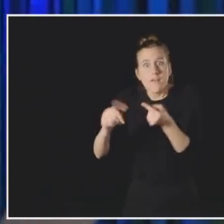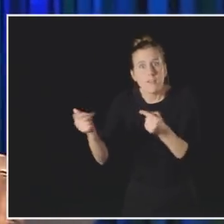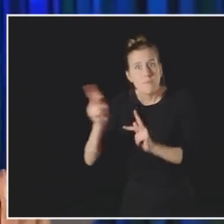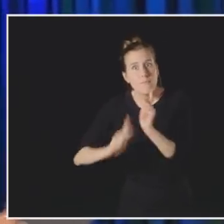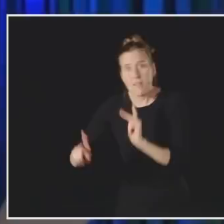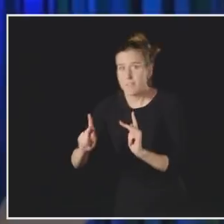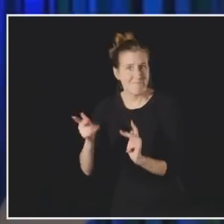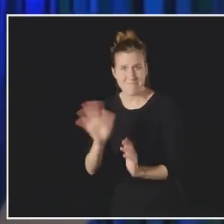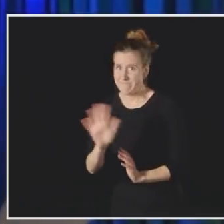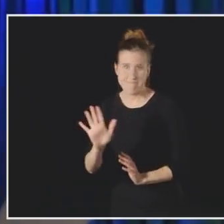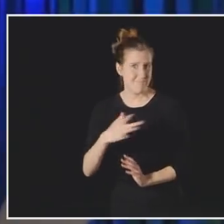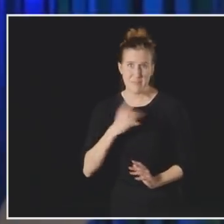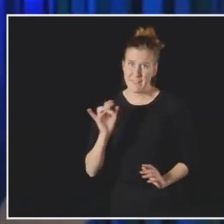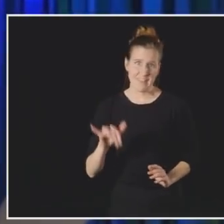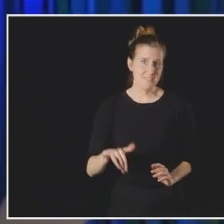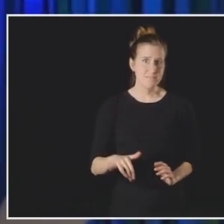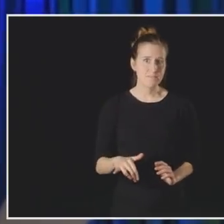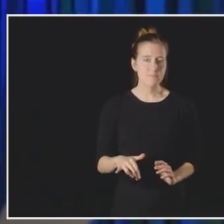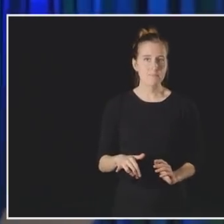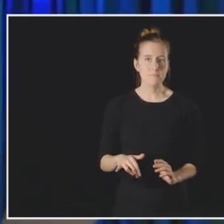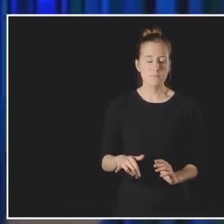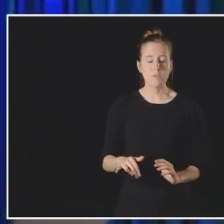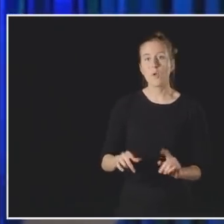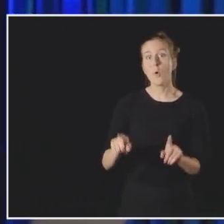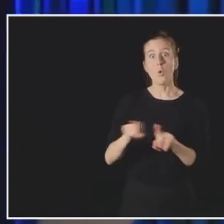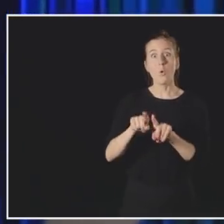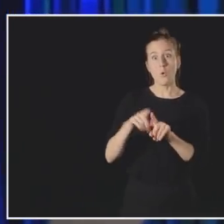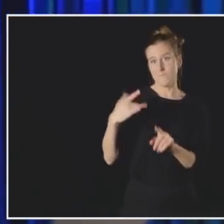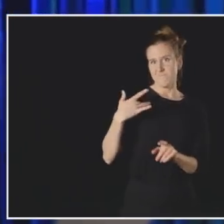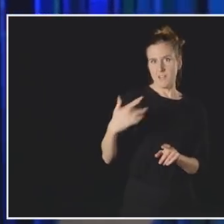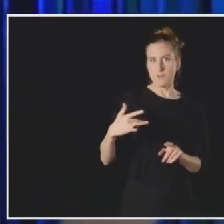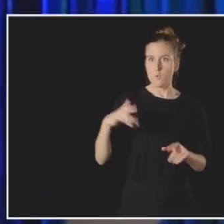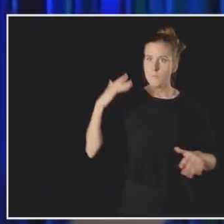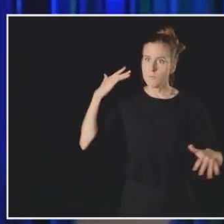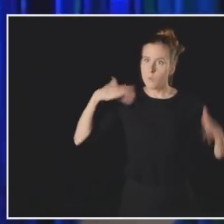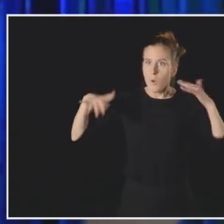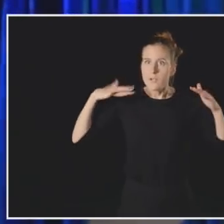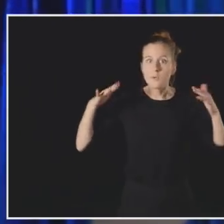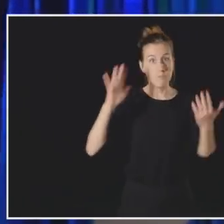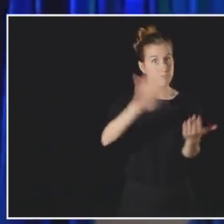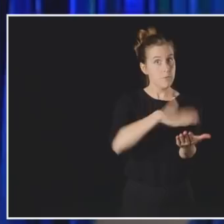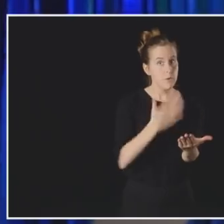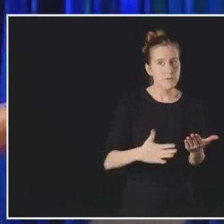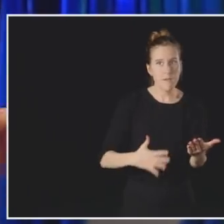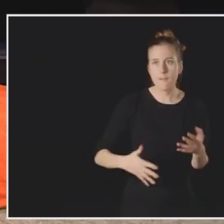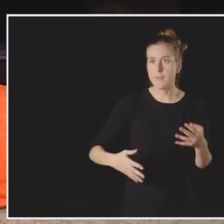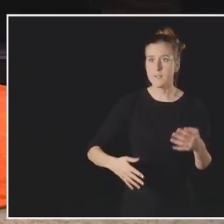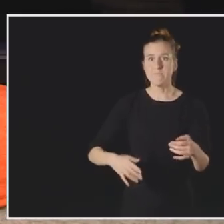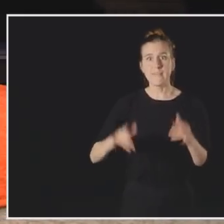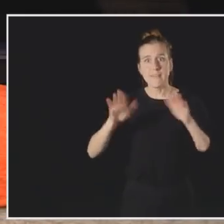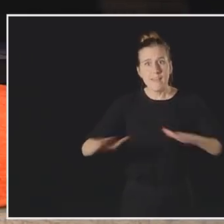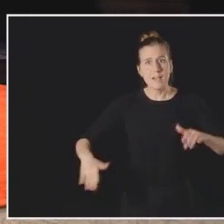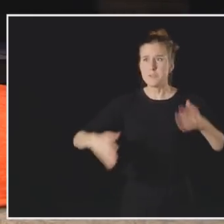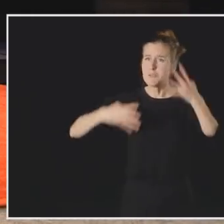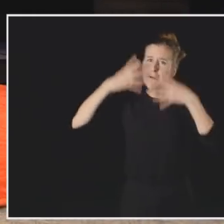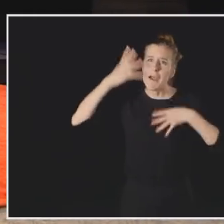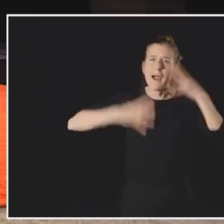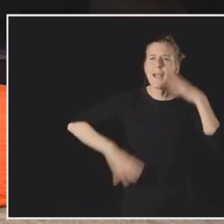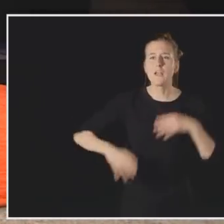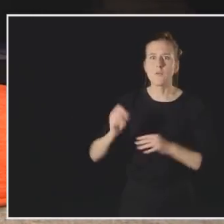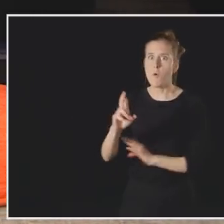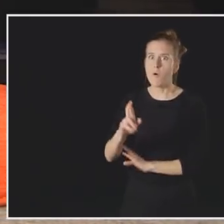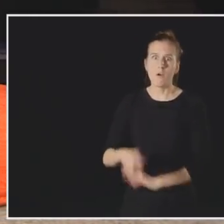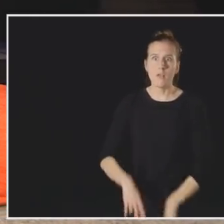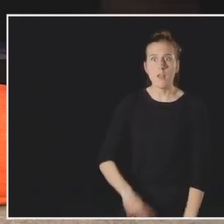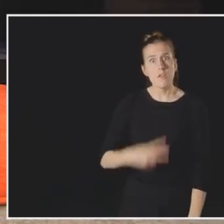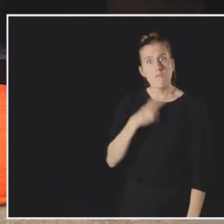not enjoy pain for the sake of suffering. I'm also pretty sensitive to noises, so loud music, crying children,